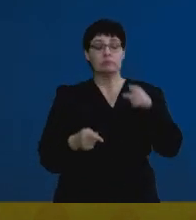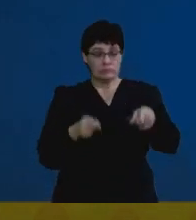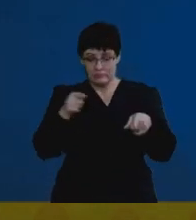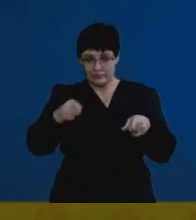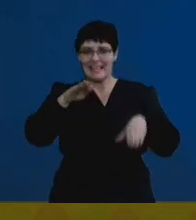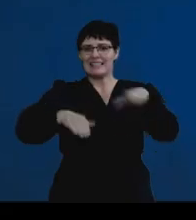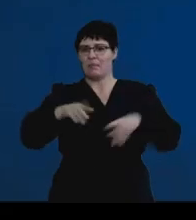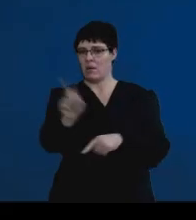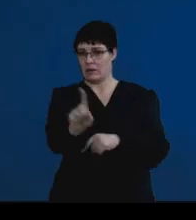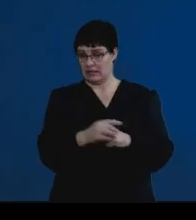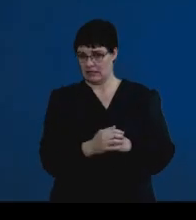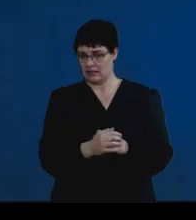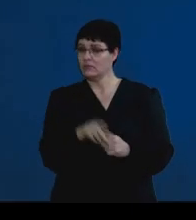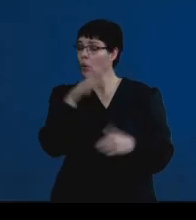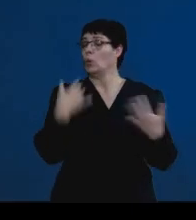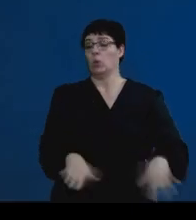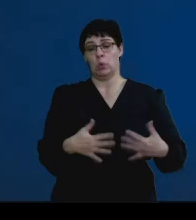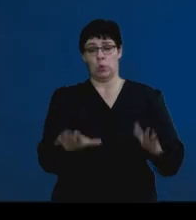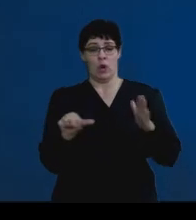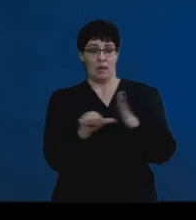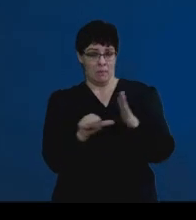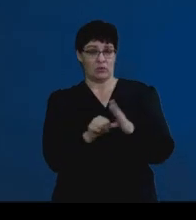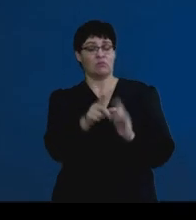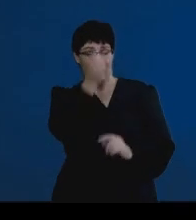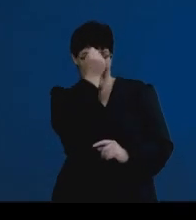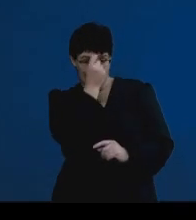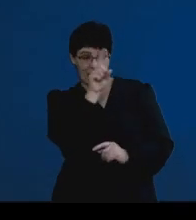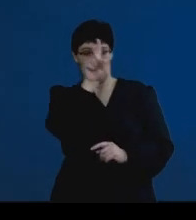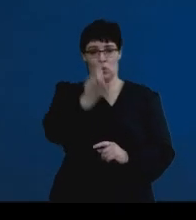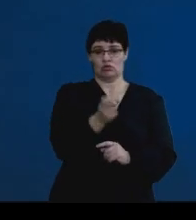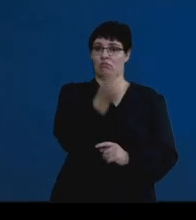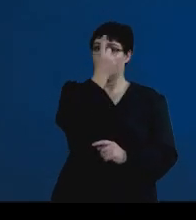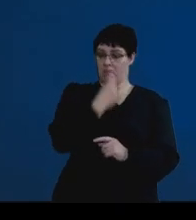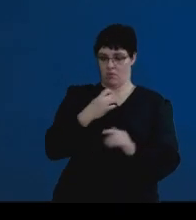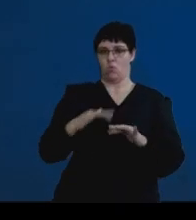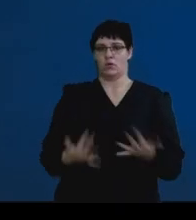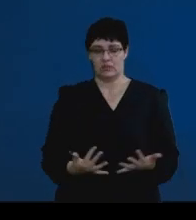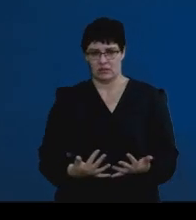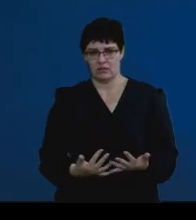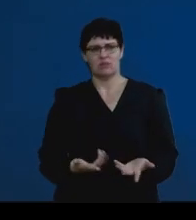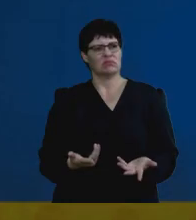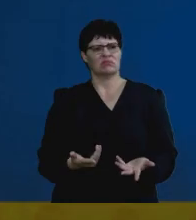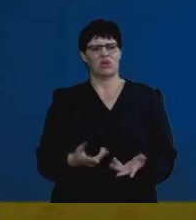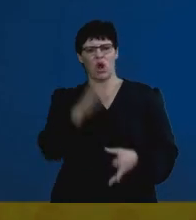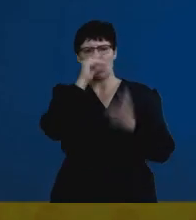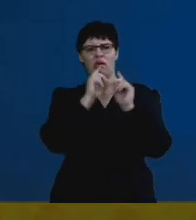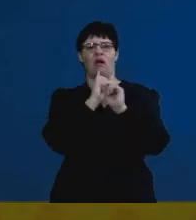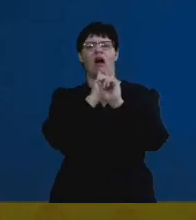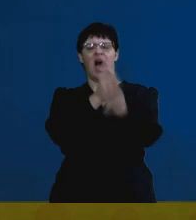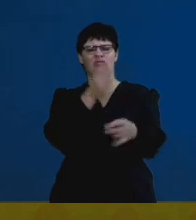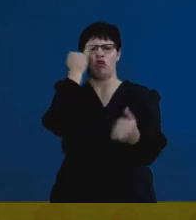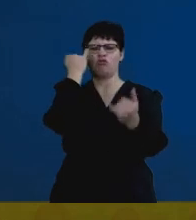And so, it's a key component in understanding a question, which often we get learners giving us incorrect